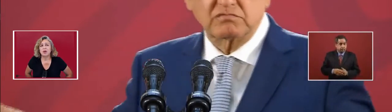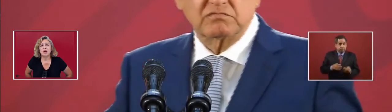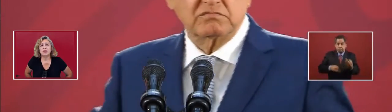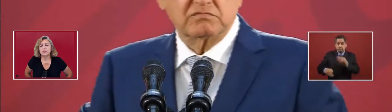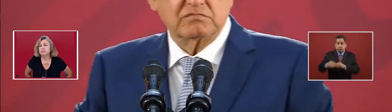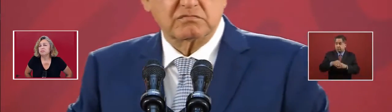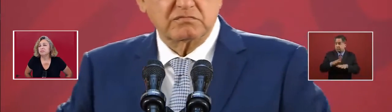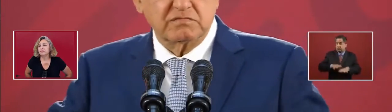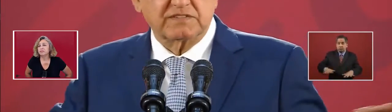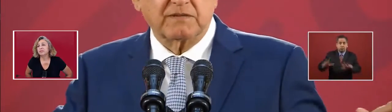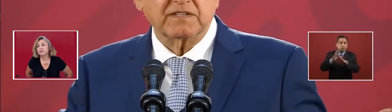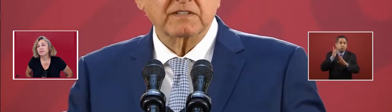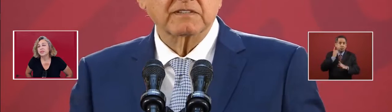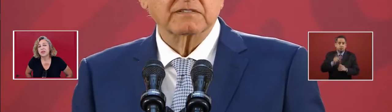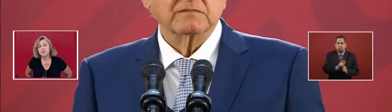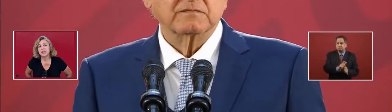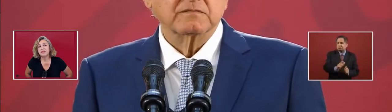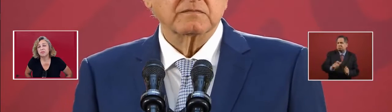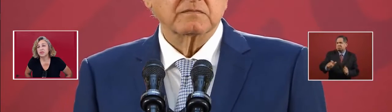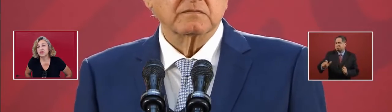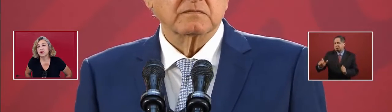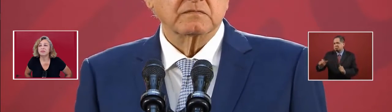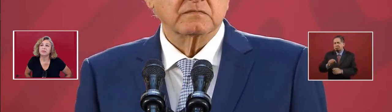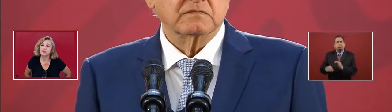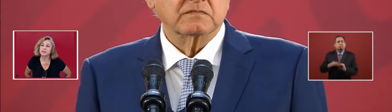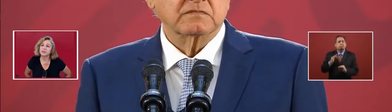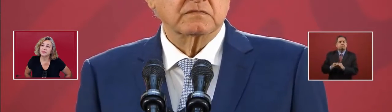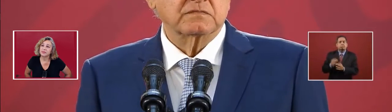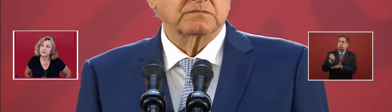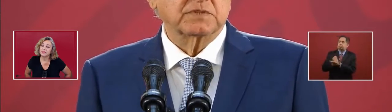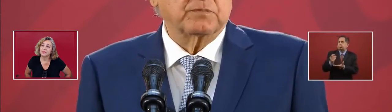So all of them, they would give them their share.